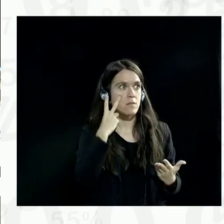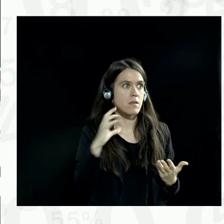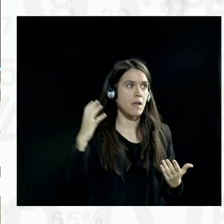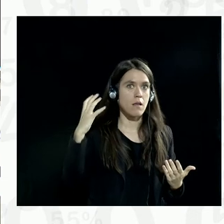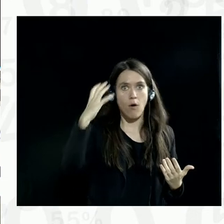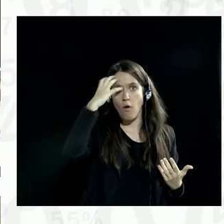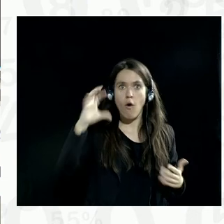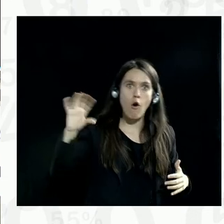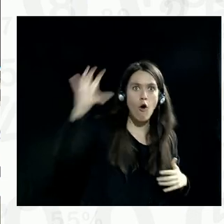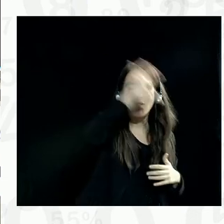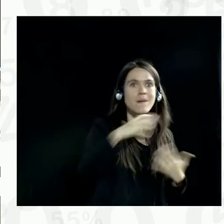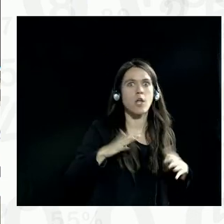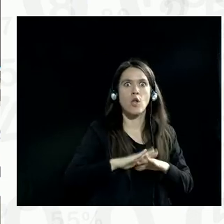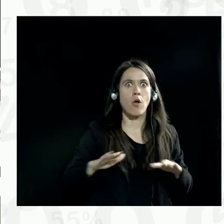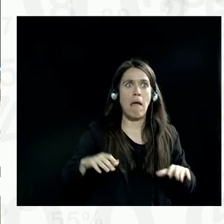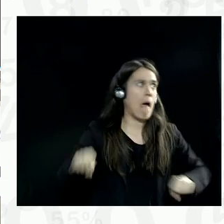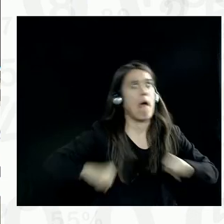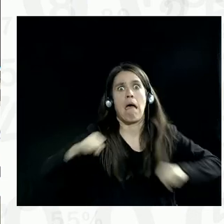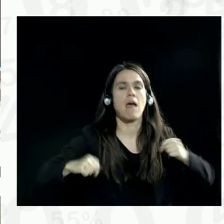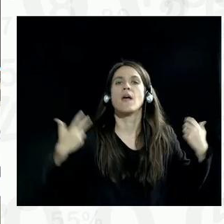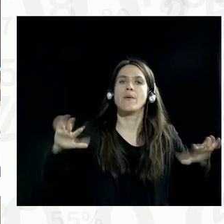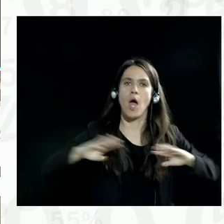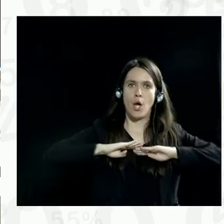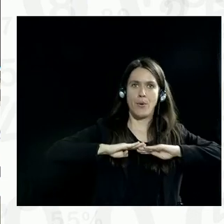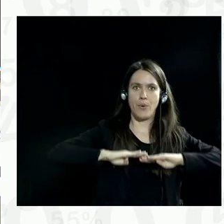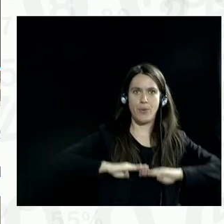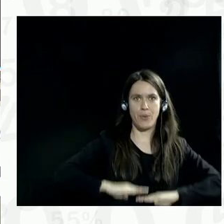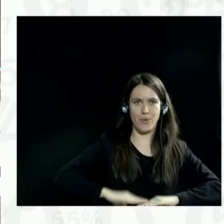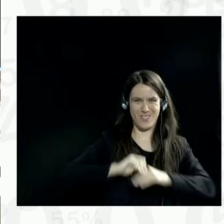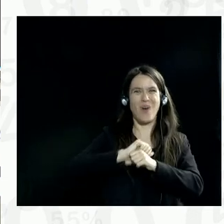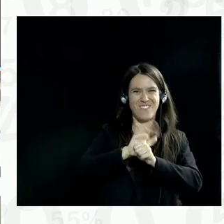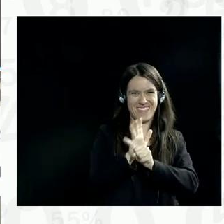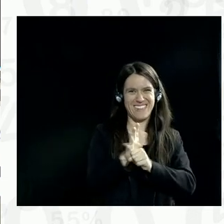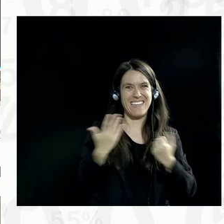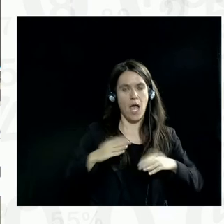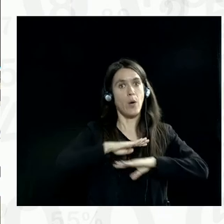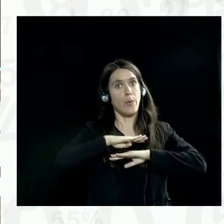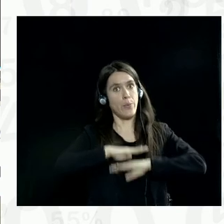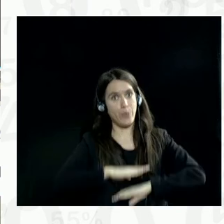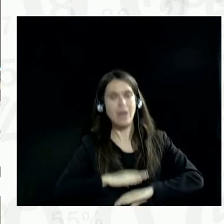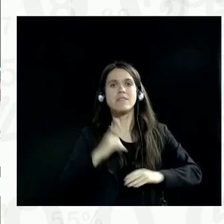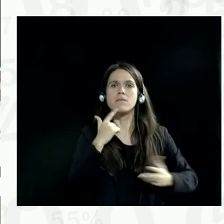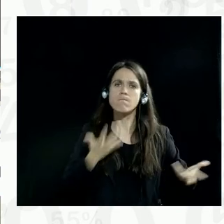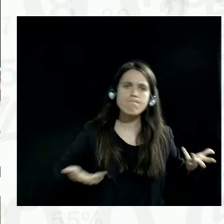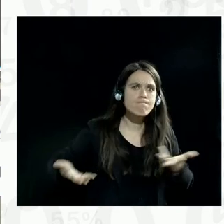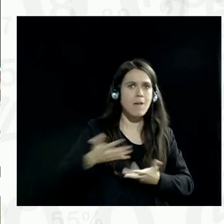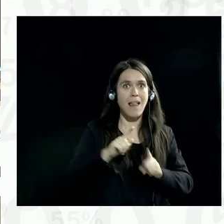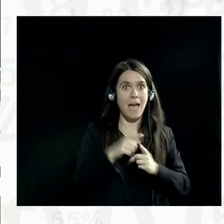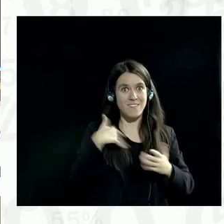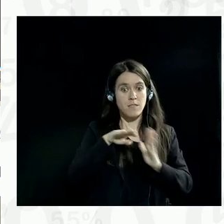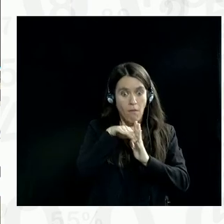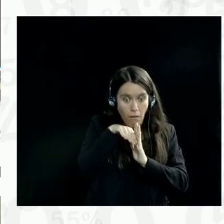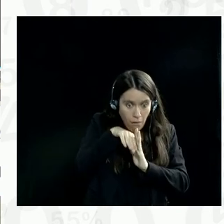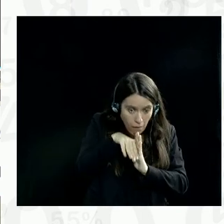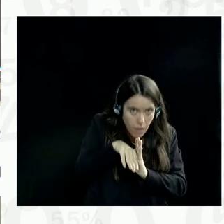not in a state of shock and awe from the brunt of the pandemic. As we are able to emerge from the pandemic, I think